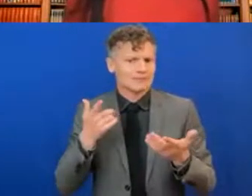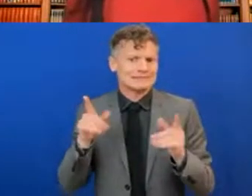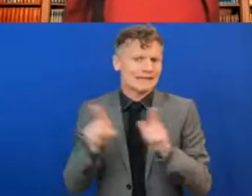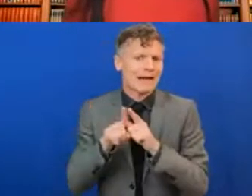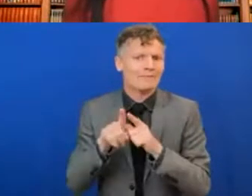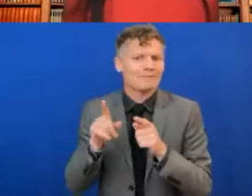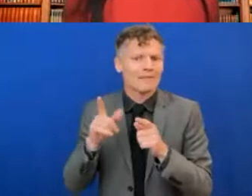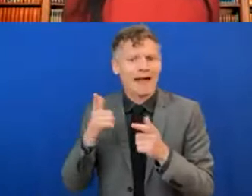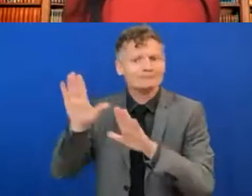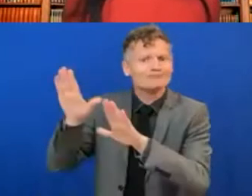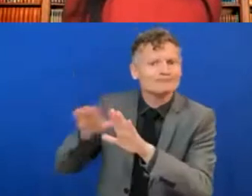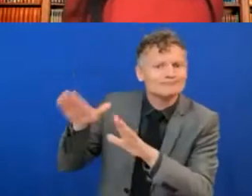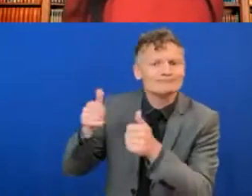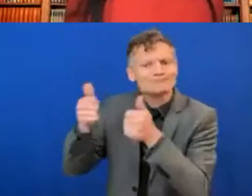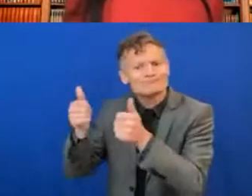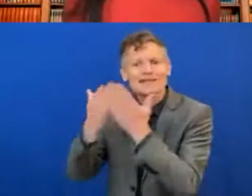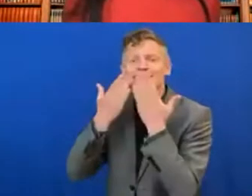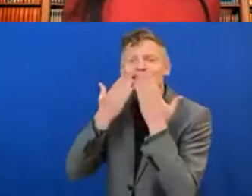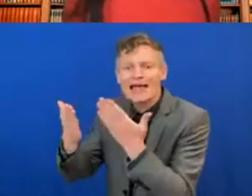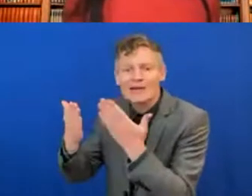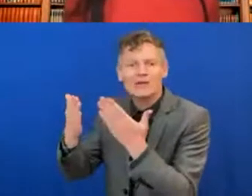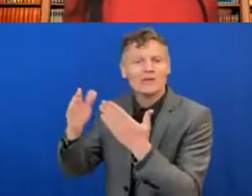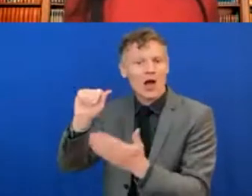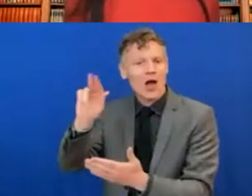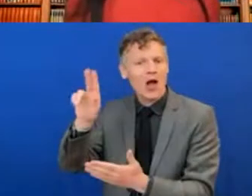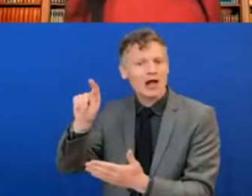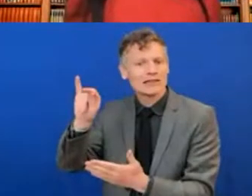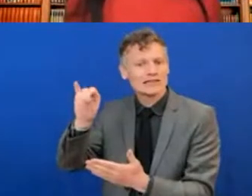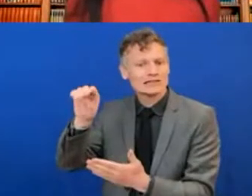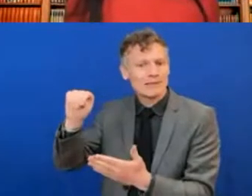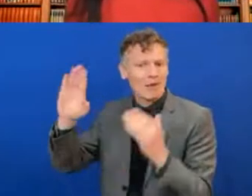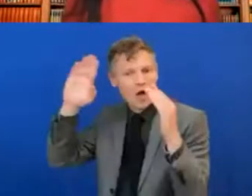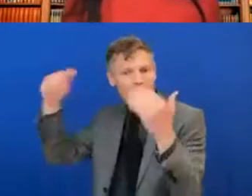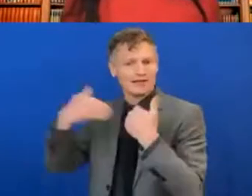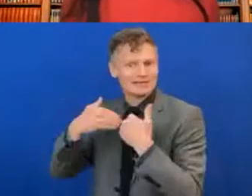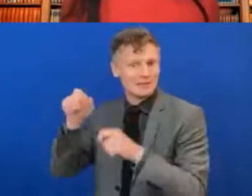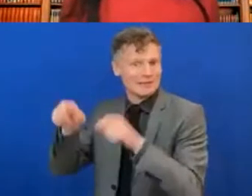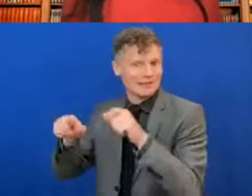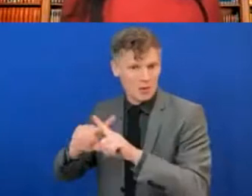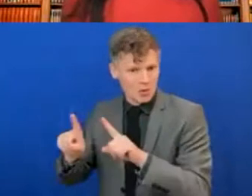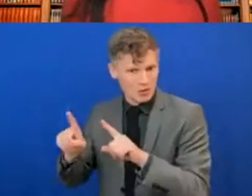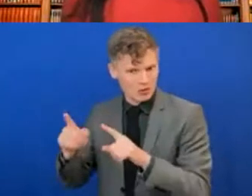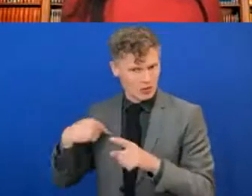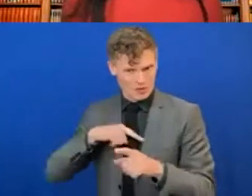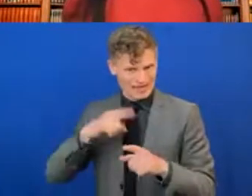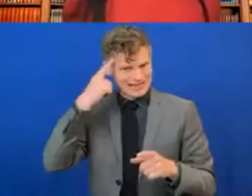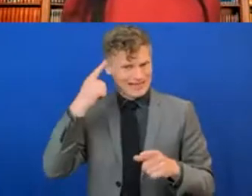but an under-leveraged talent source that brings great value to us at SAP. And in fact, in